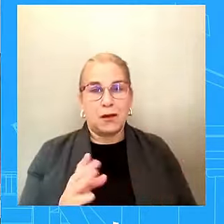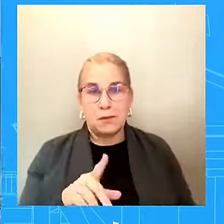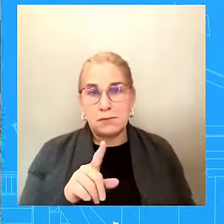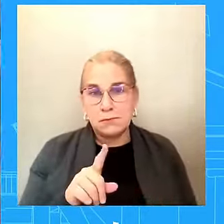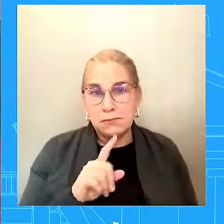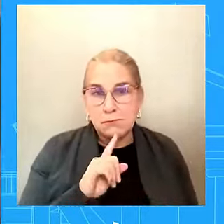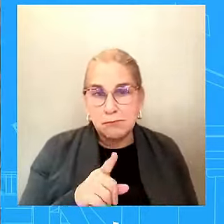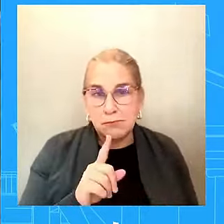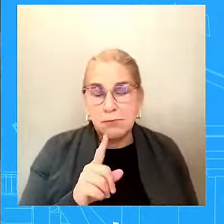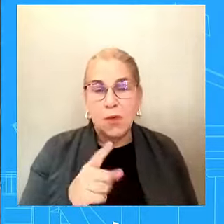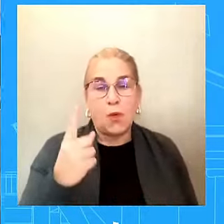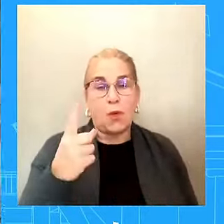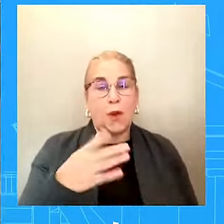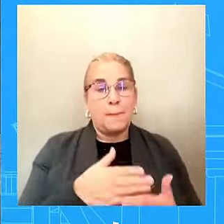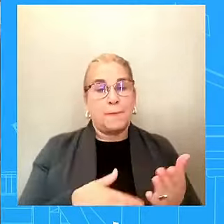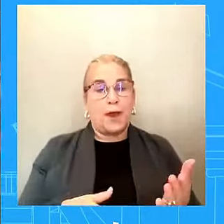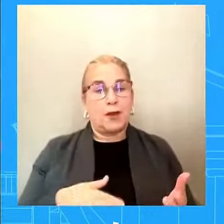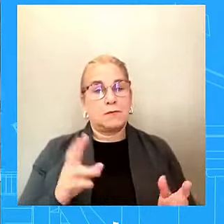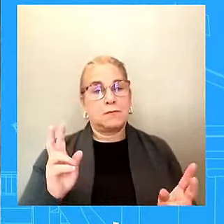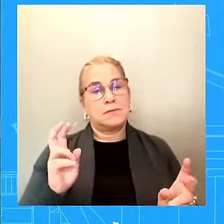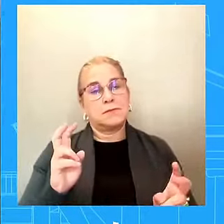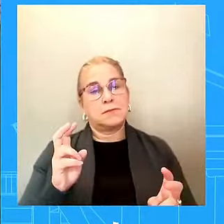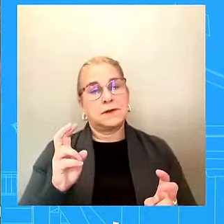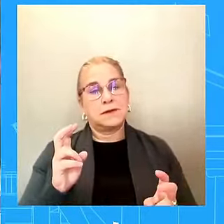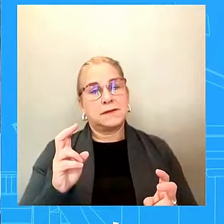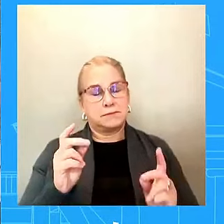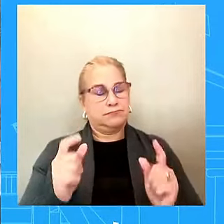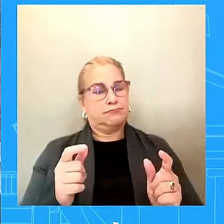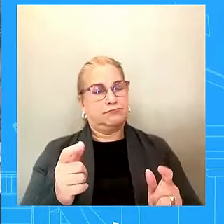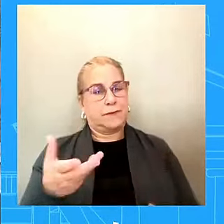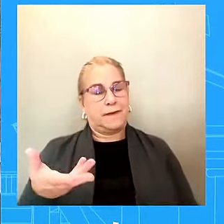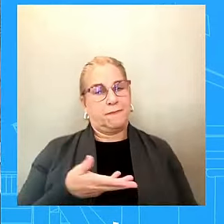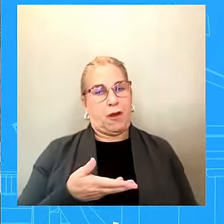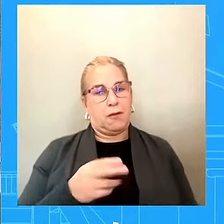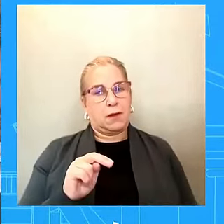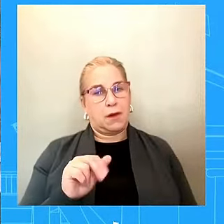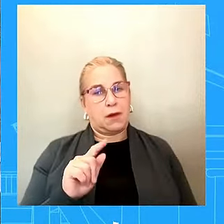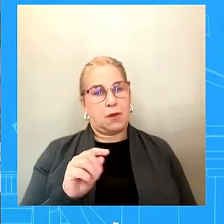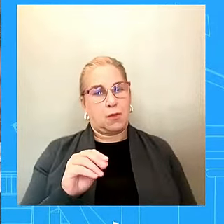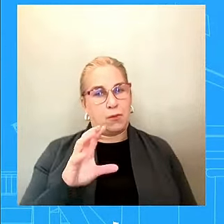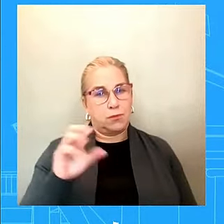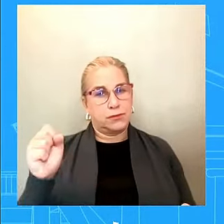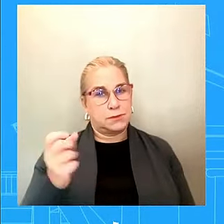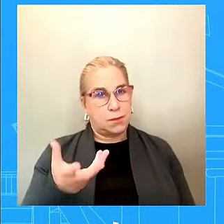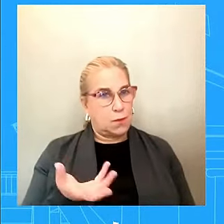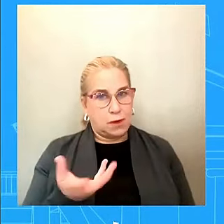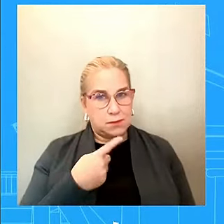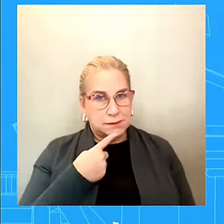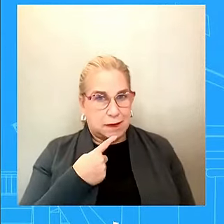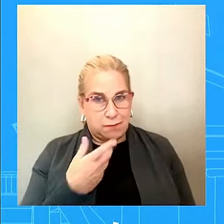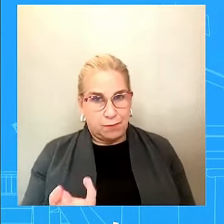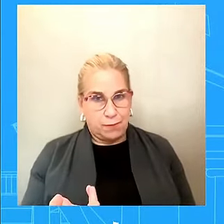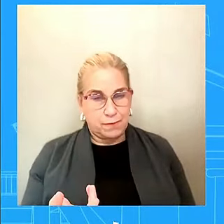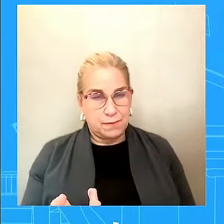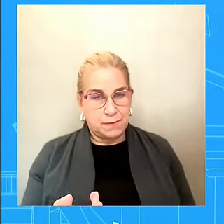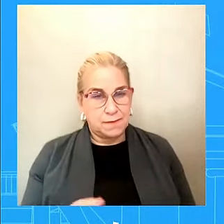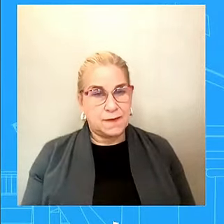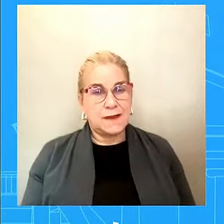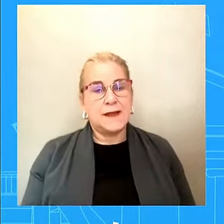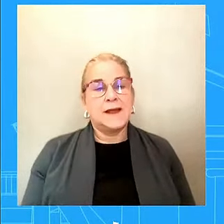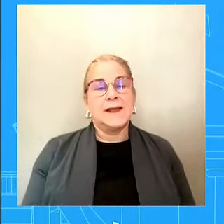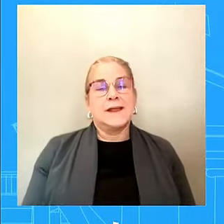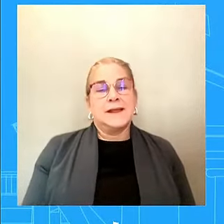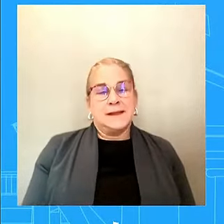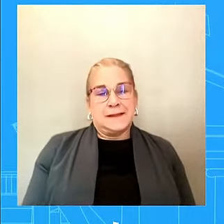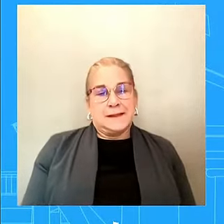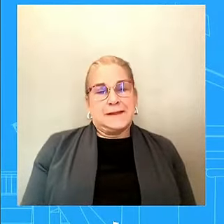to NATO. Does the White House, the President have a response to that proposal? Look, what I will say, and I've been very clear about this, uh, look,